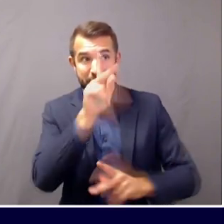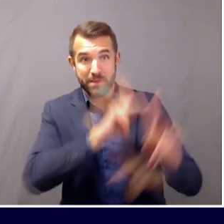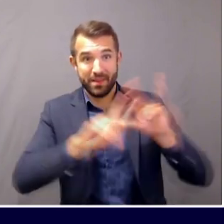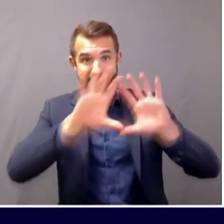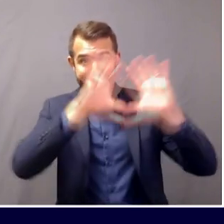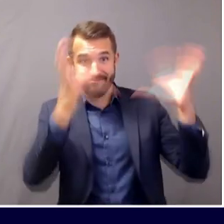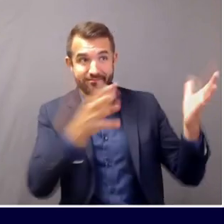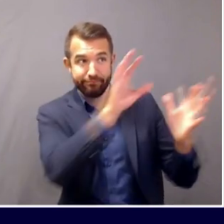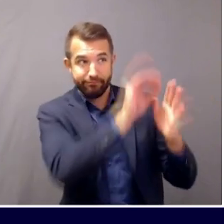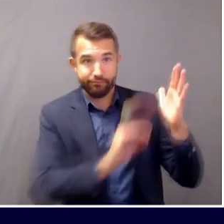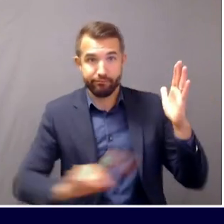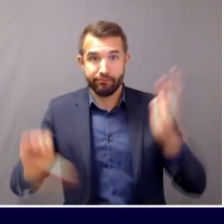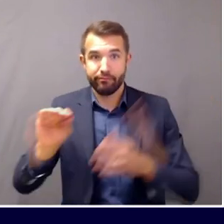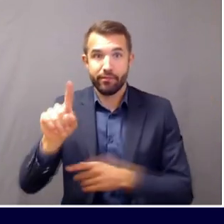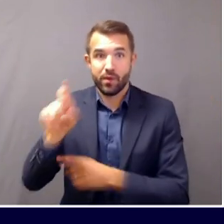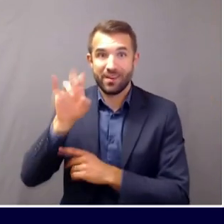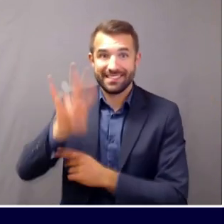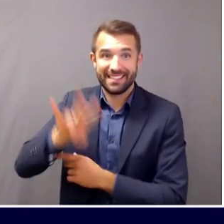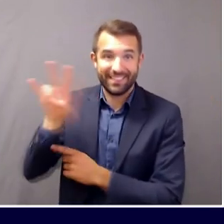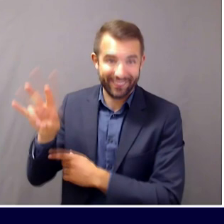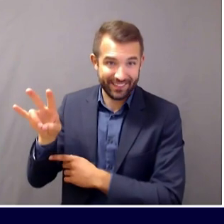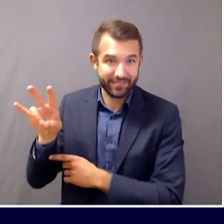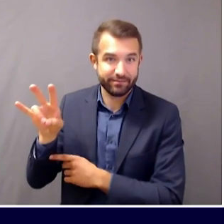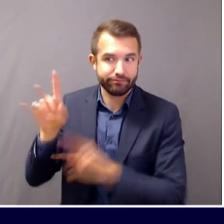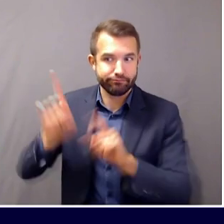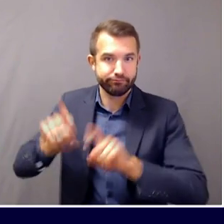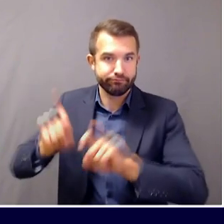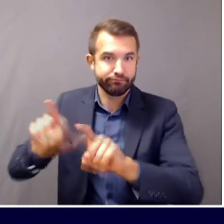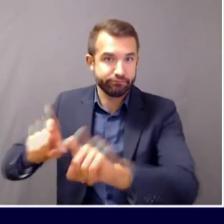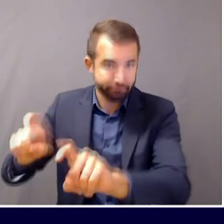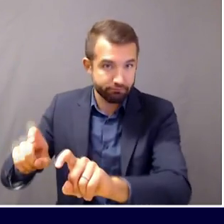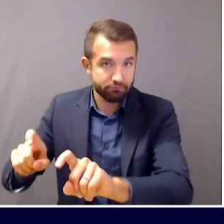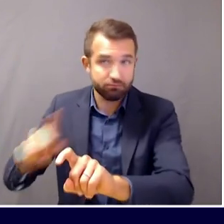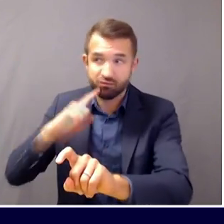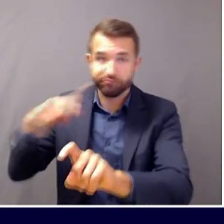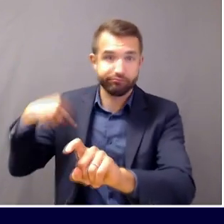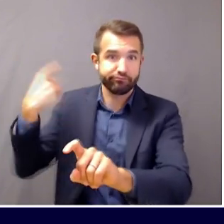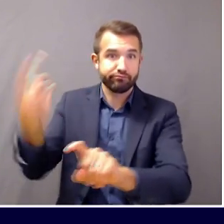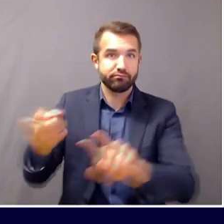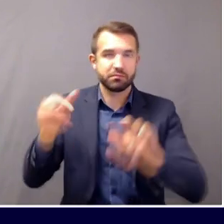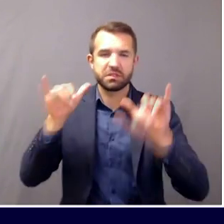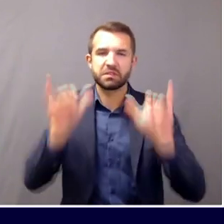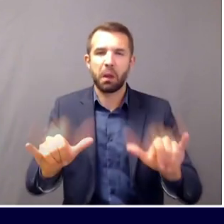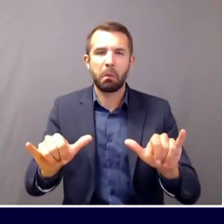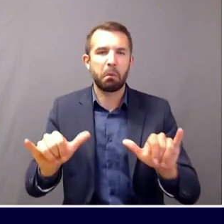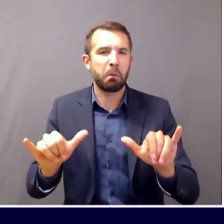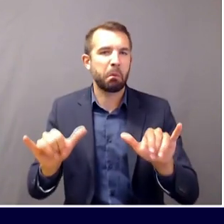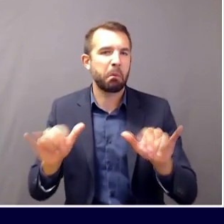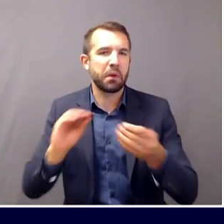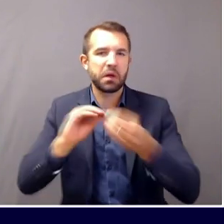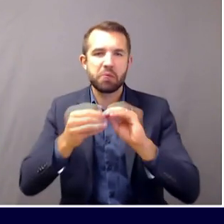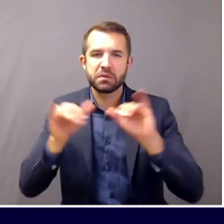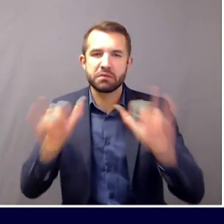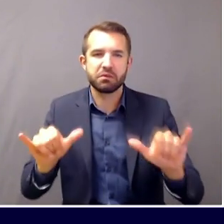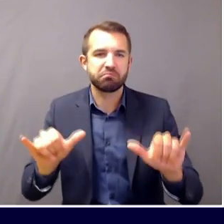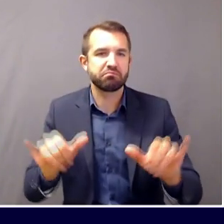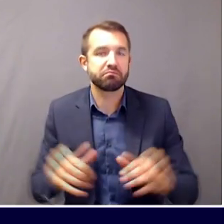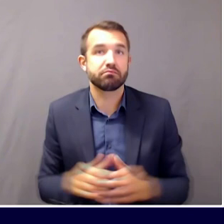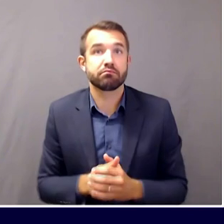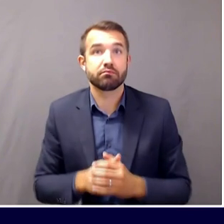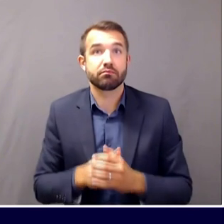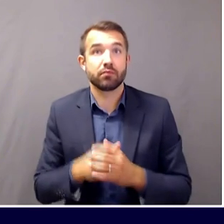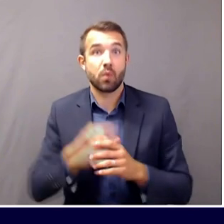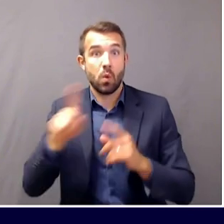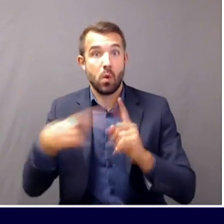people across the state. That number has stayed steady for a few days now, but as we have more and more swab and send sites that are